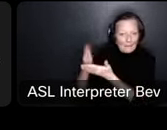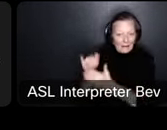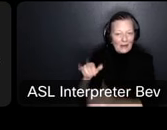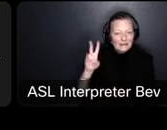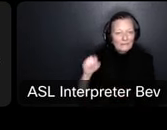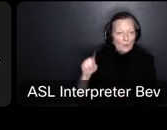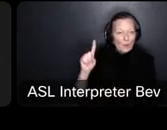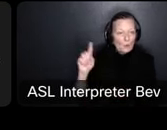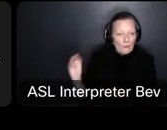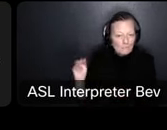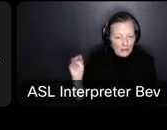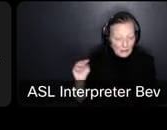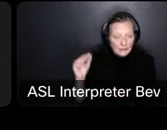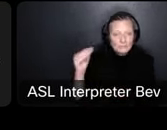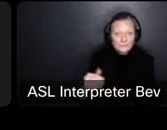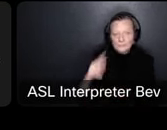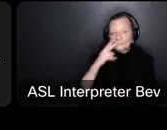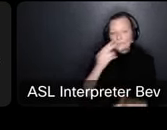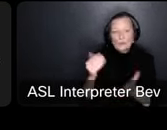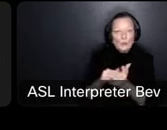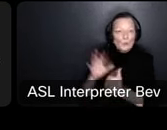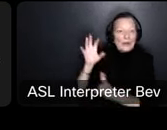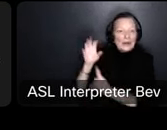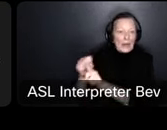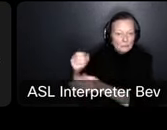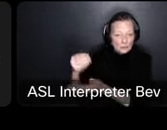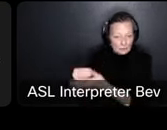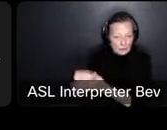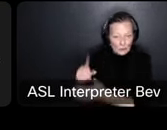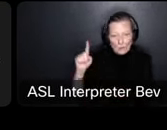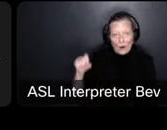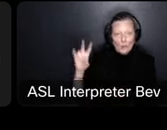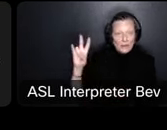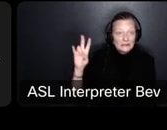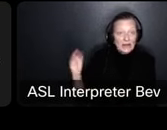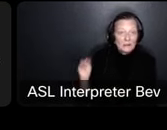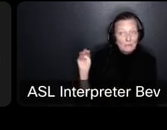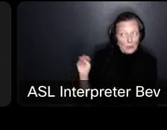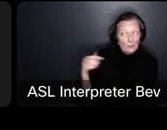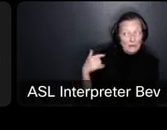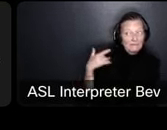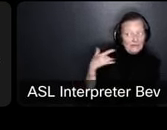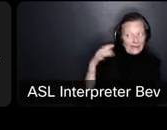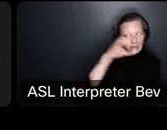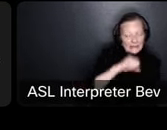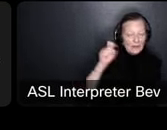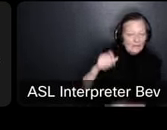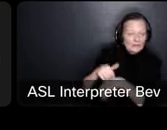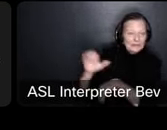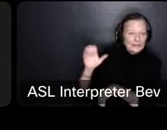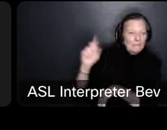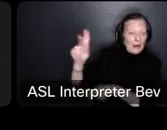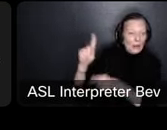then you also see the recapture the 1.7 million dollars we are believing that we're going to estimating that we're going to need to send back to the state